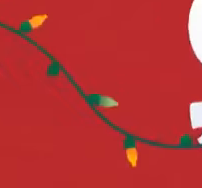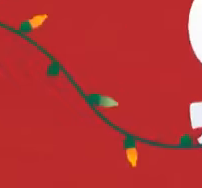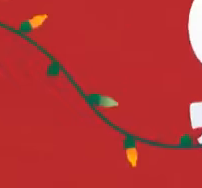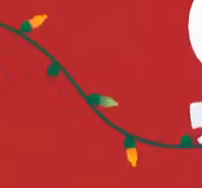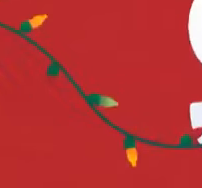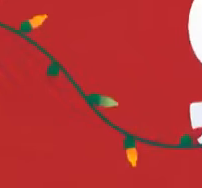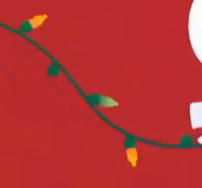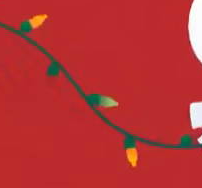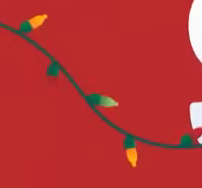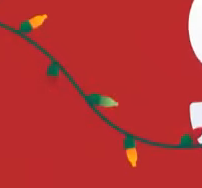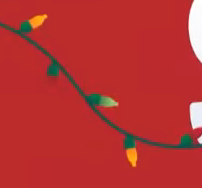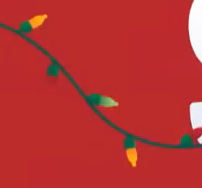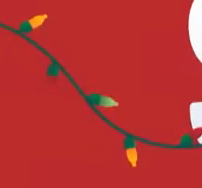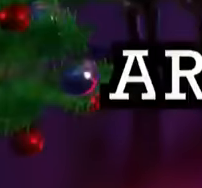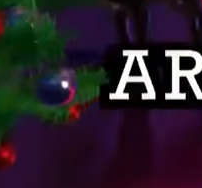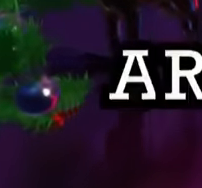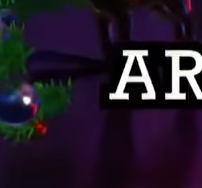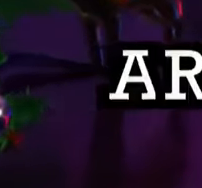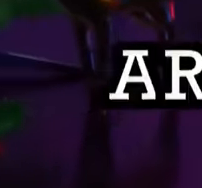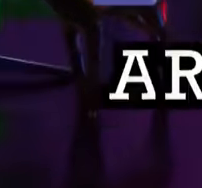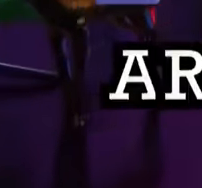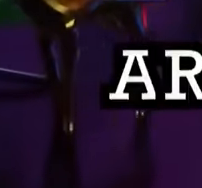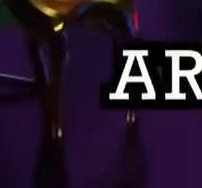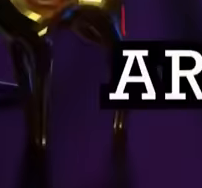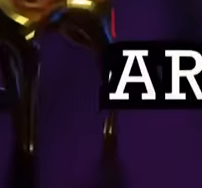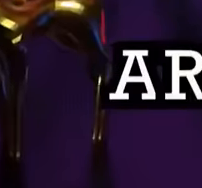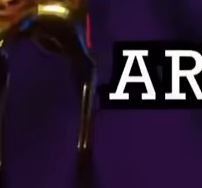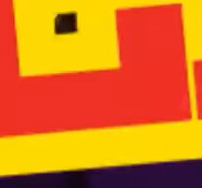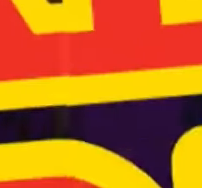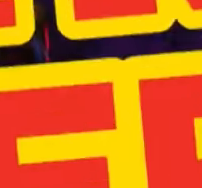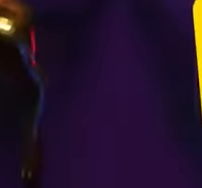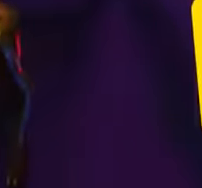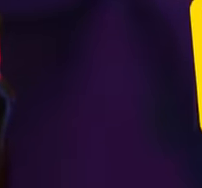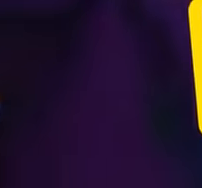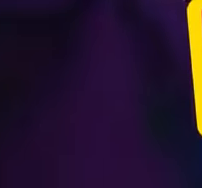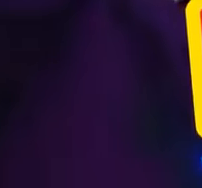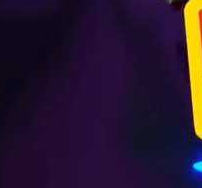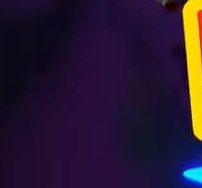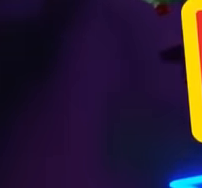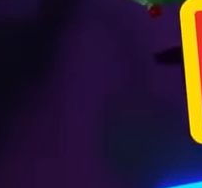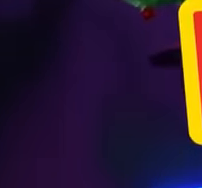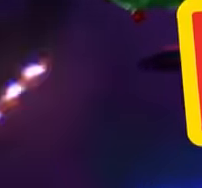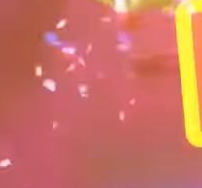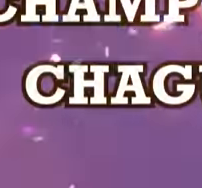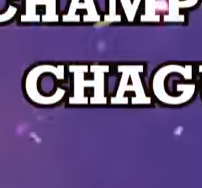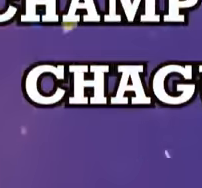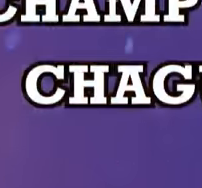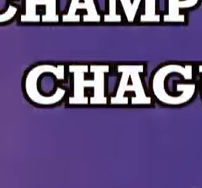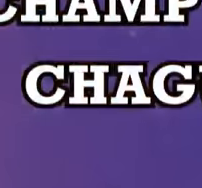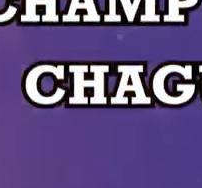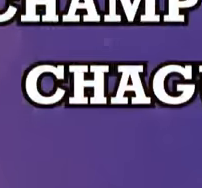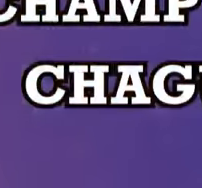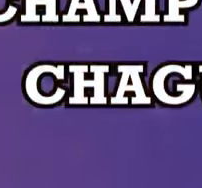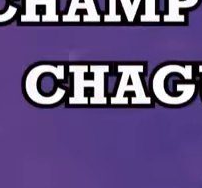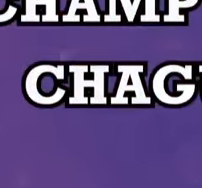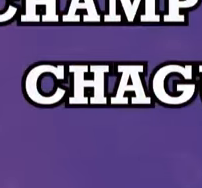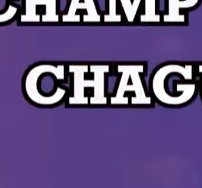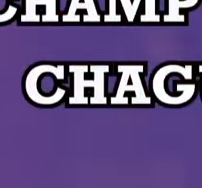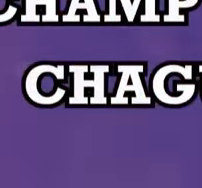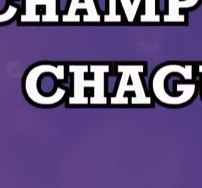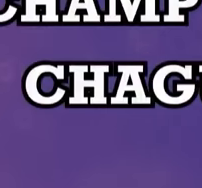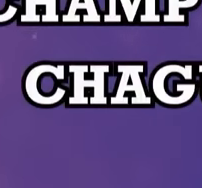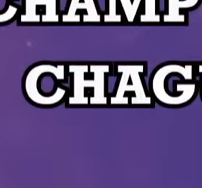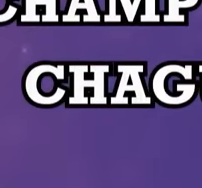It's a Christmas in November sale at Food Basket, Arima, Chamflay and Chaguanas. Freeness Frenzy with free products everywhere you turn. Non